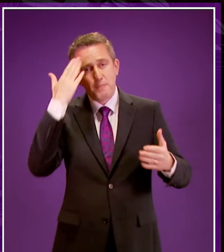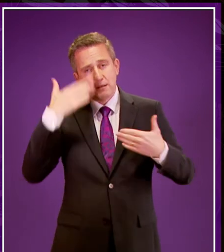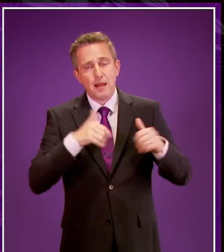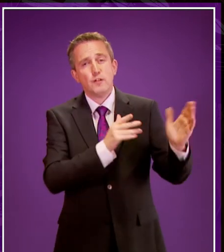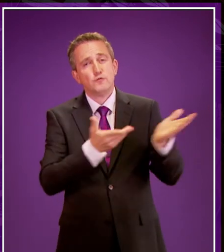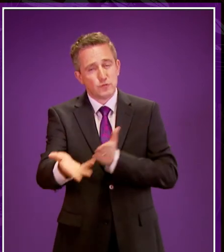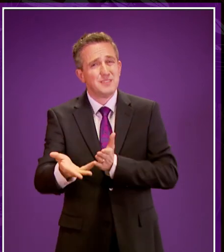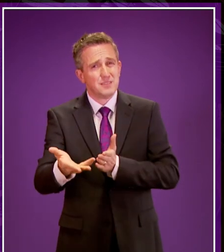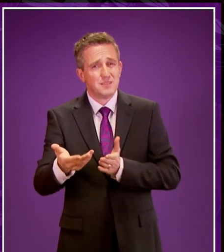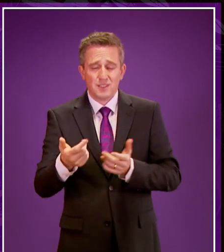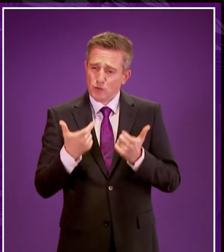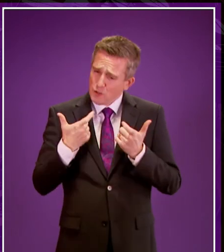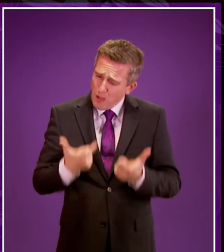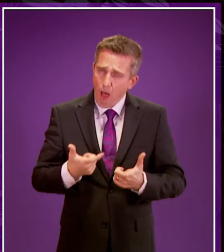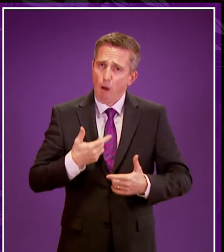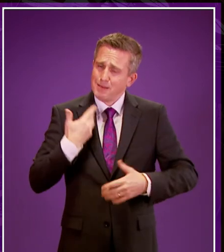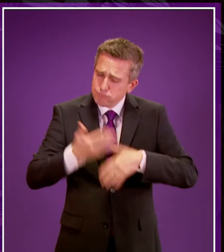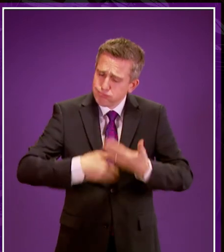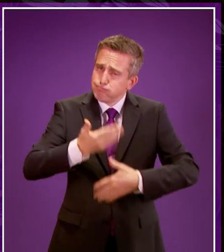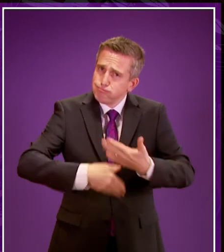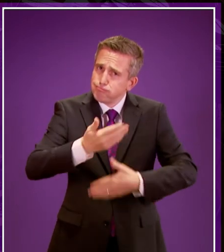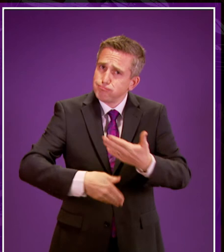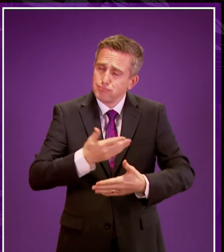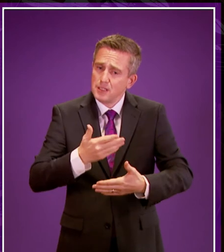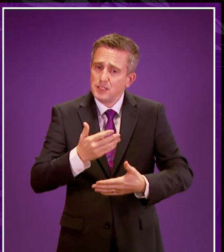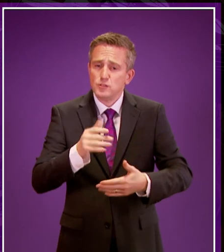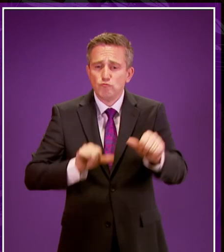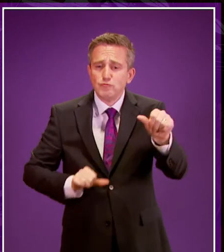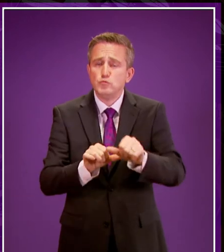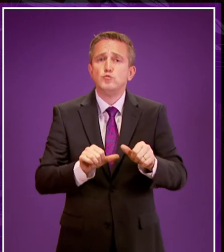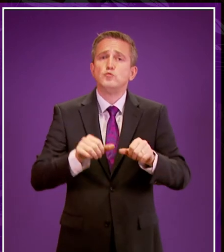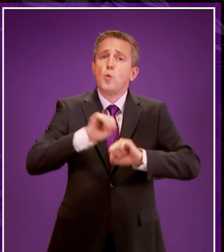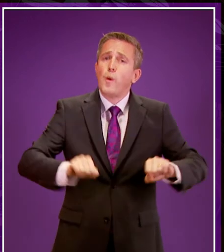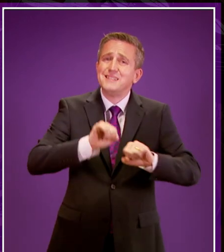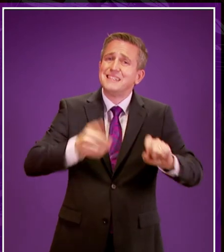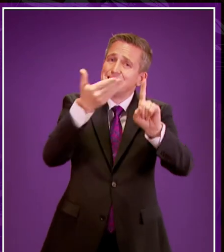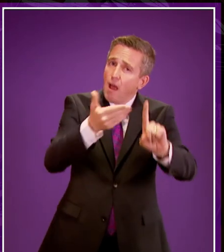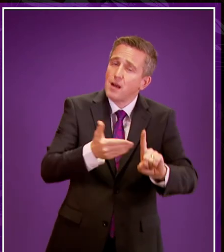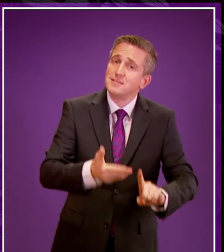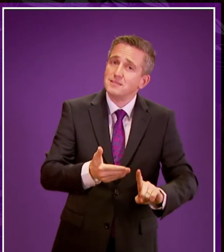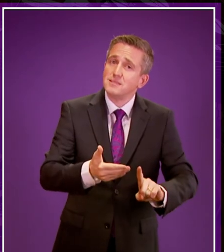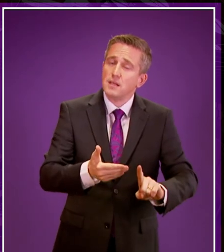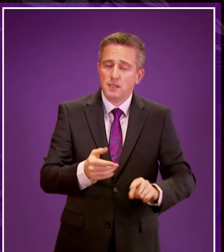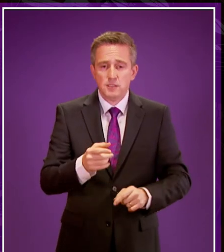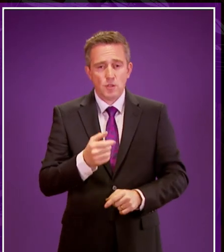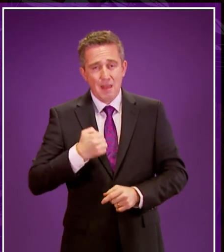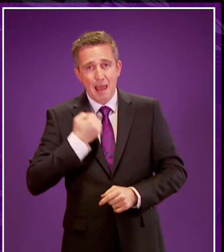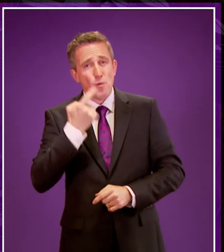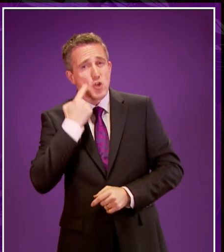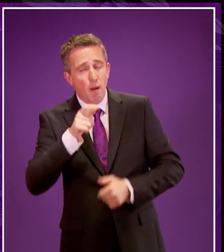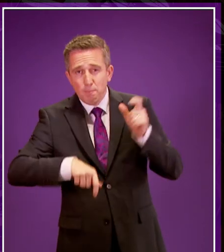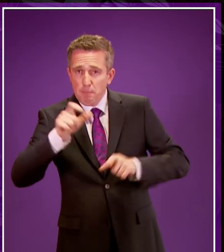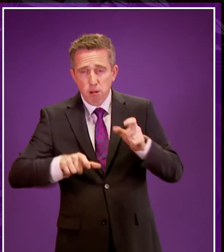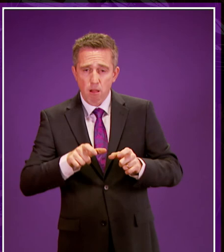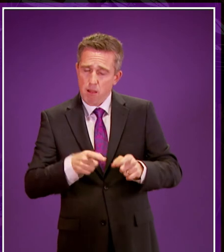of work to help improve the waiting time targets and make sure that our young people get the help as